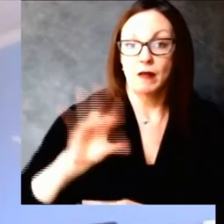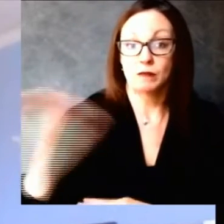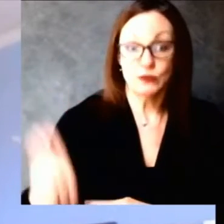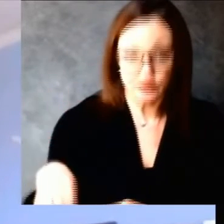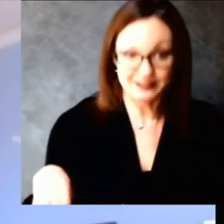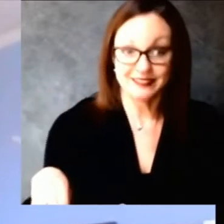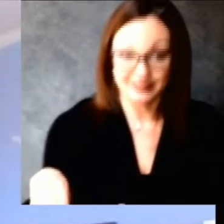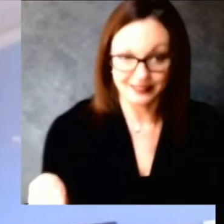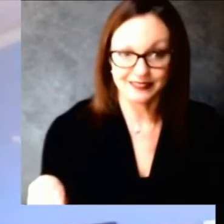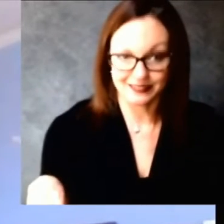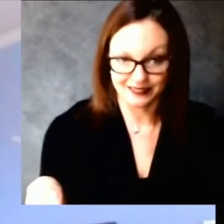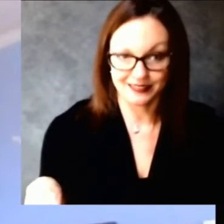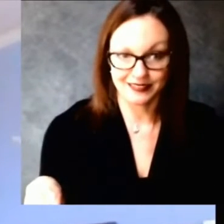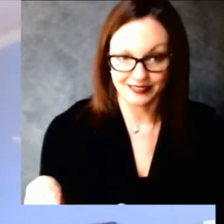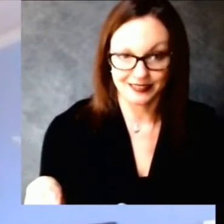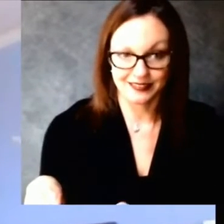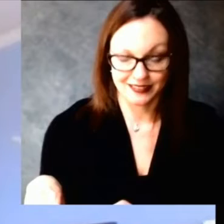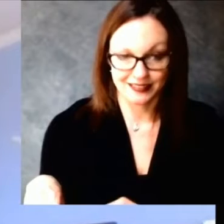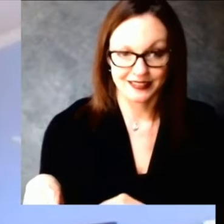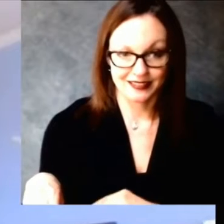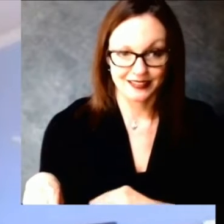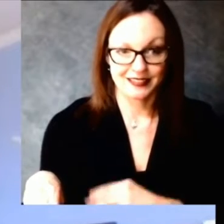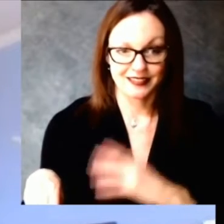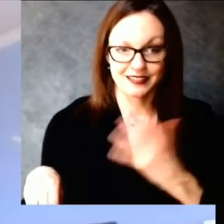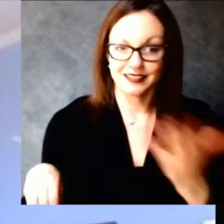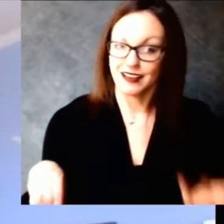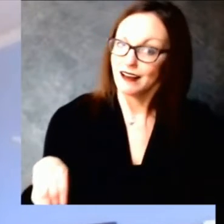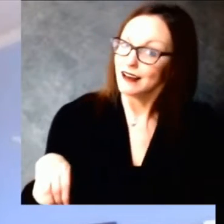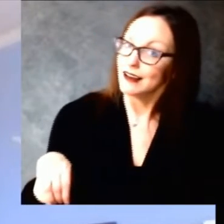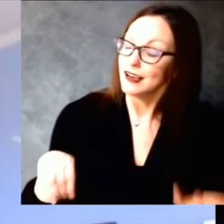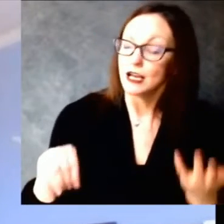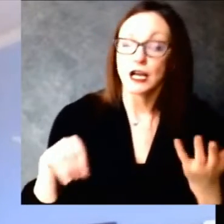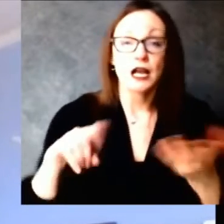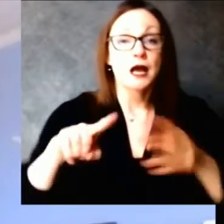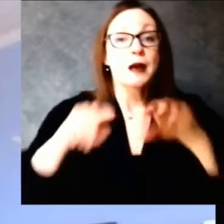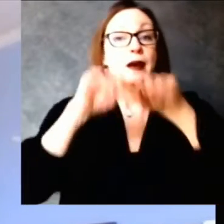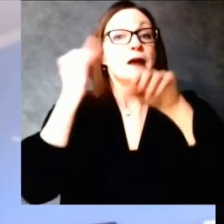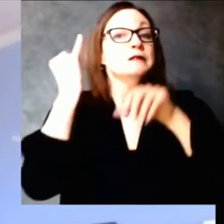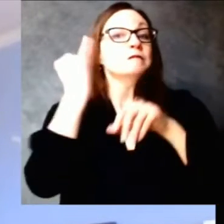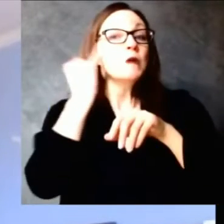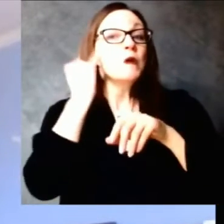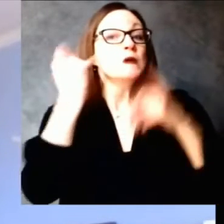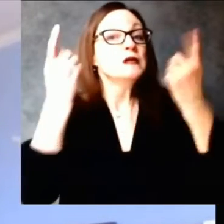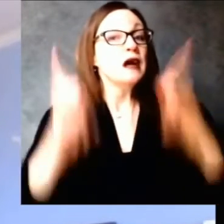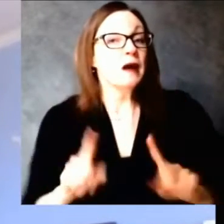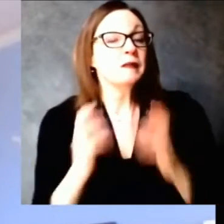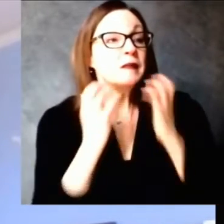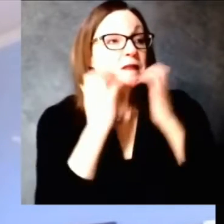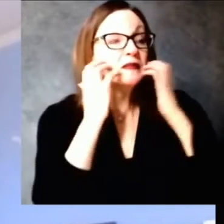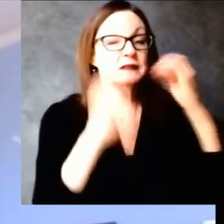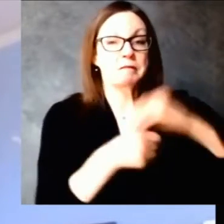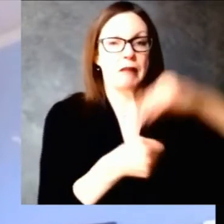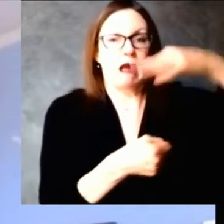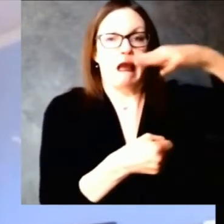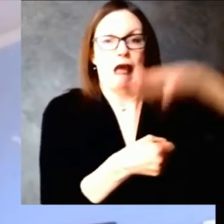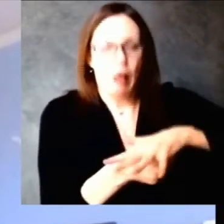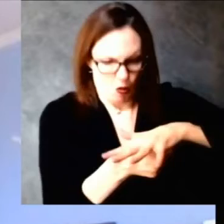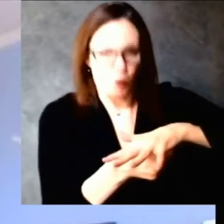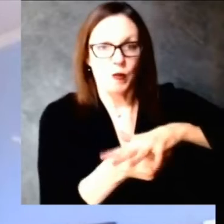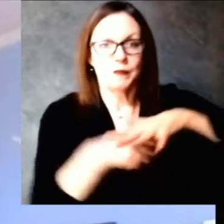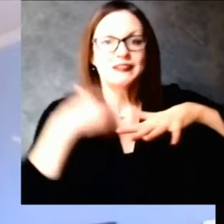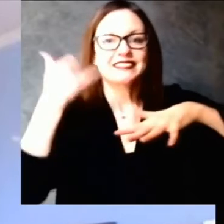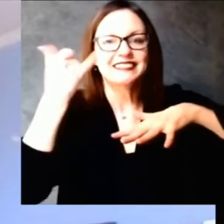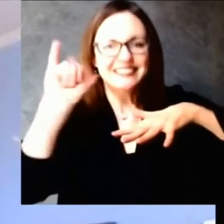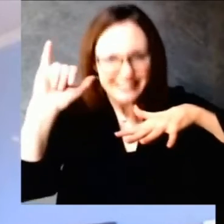who are protected because that virus in particular is so infectious it's similar is that getting the the burden down